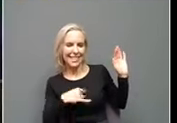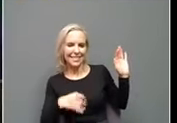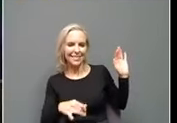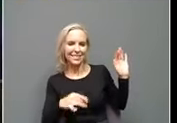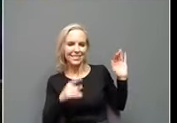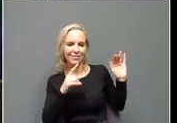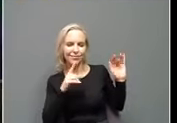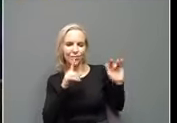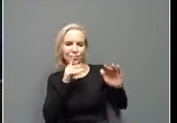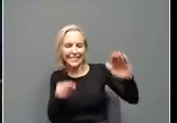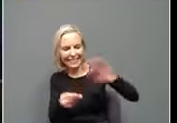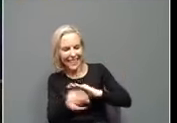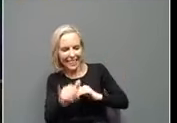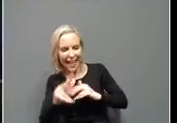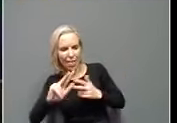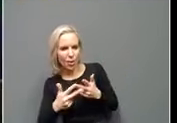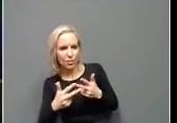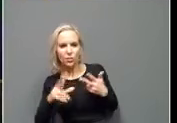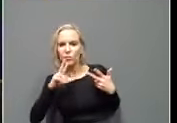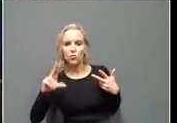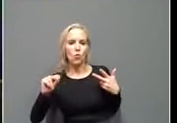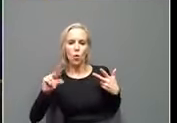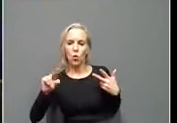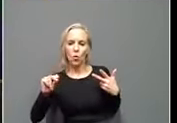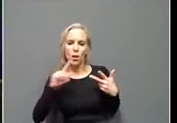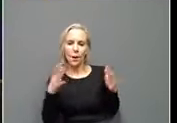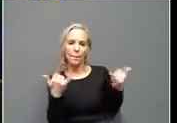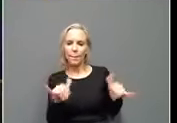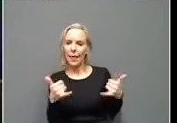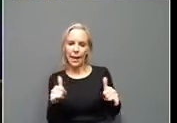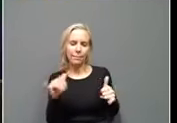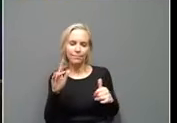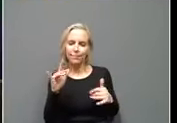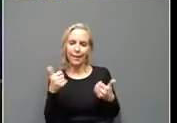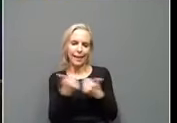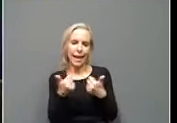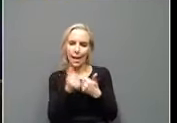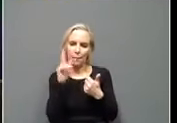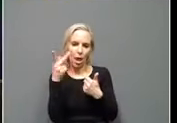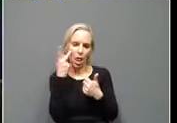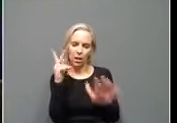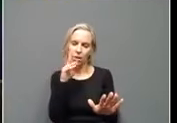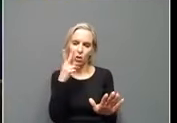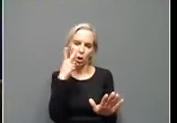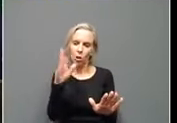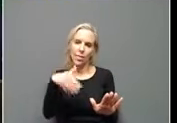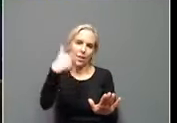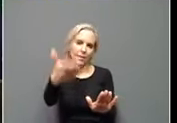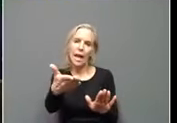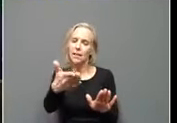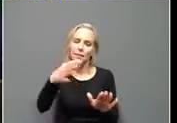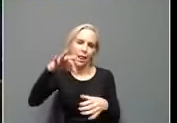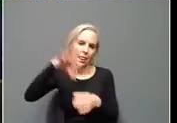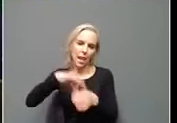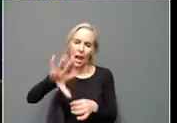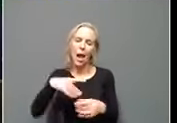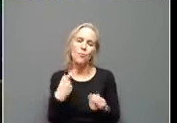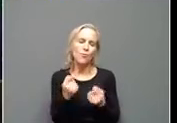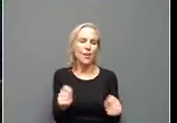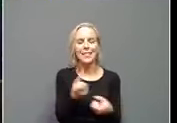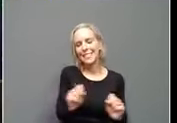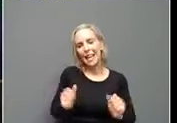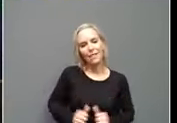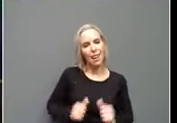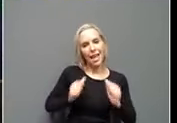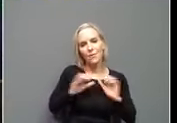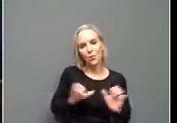yeah, on the last one, no, I'm not playing politics. I'm not looking at the next election. I'm trying to save lives doing the best that I can.